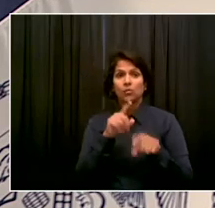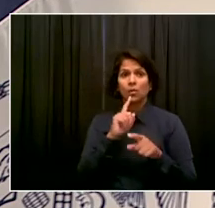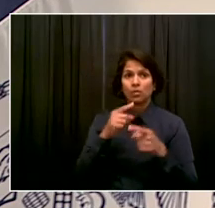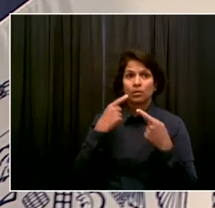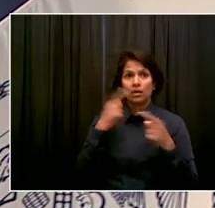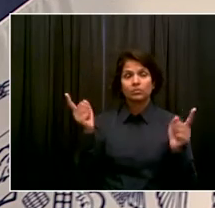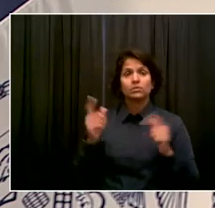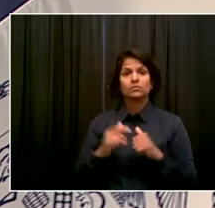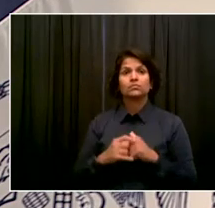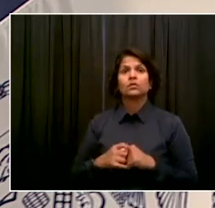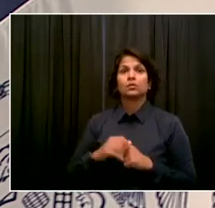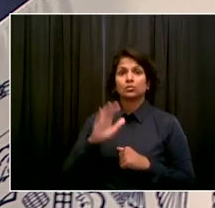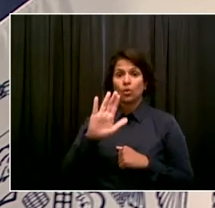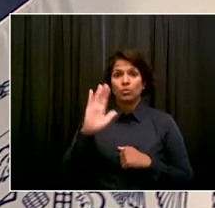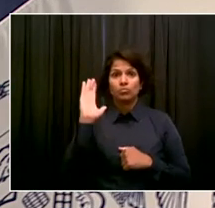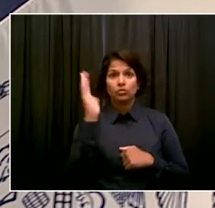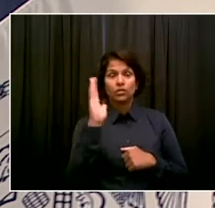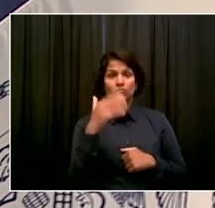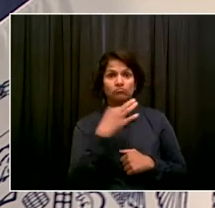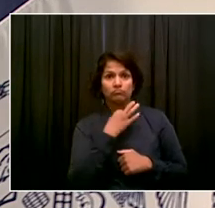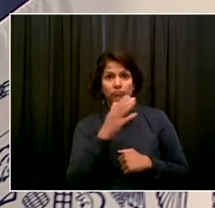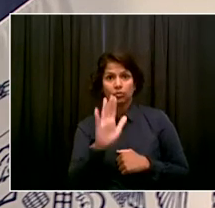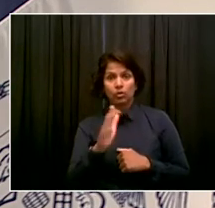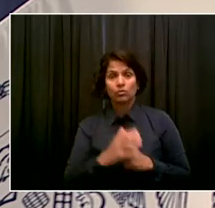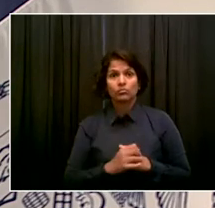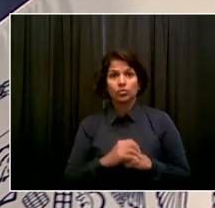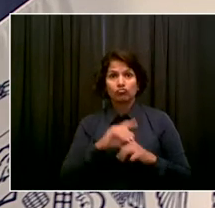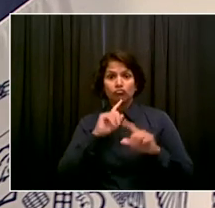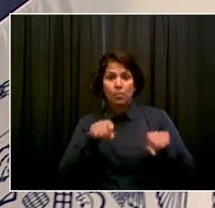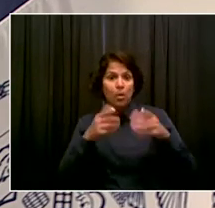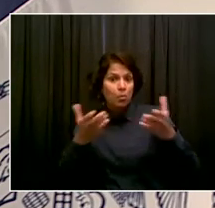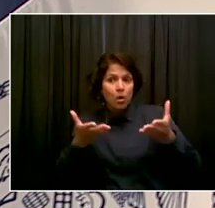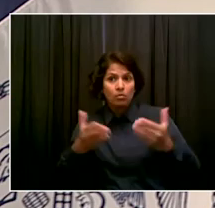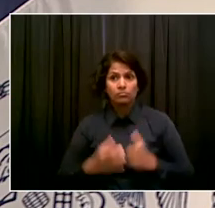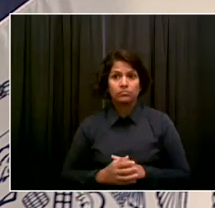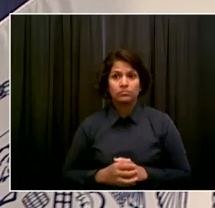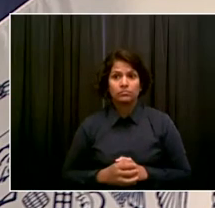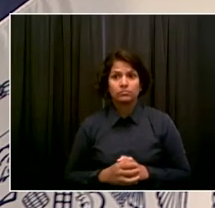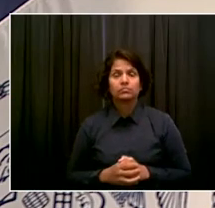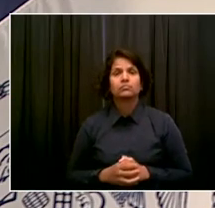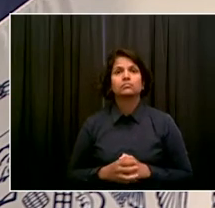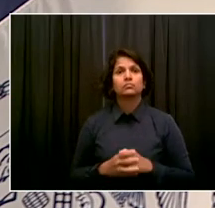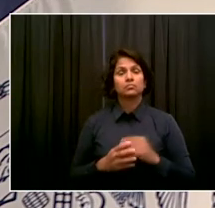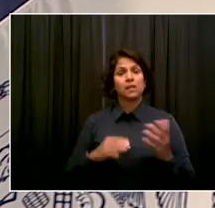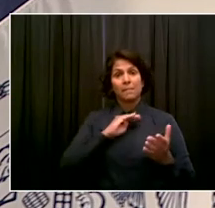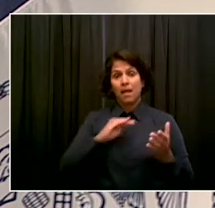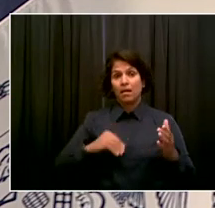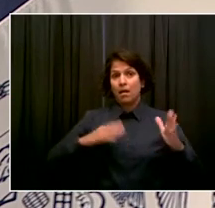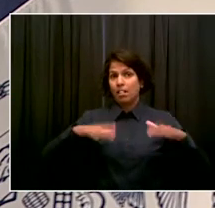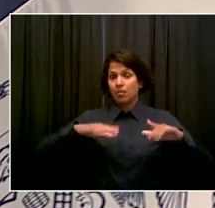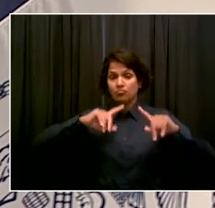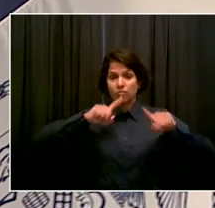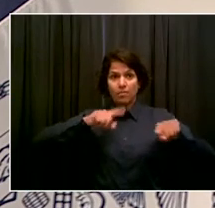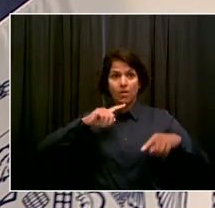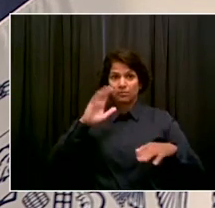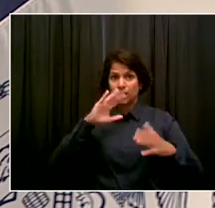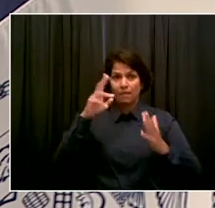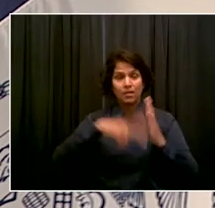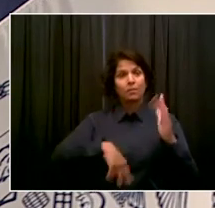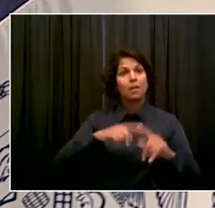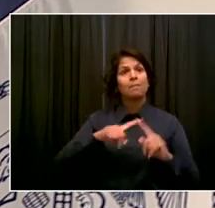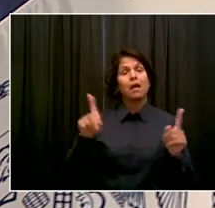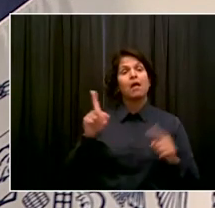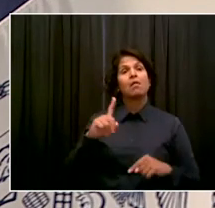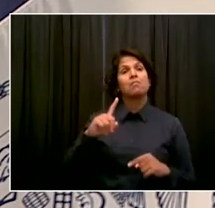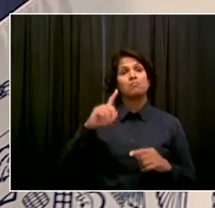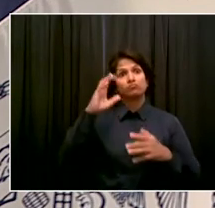I definitely have faith in the attorney general that she and her team have conducted a thorough objective investigation. And